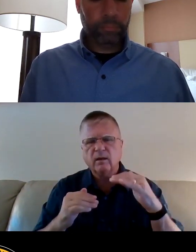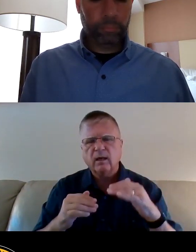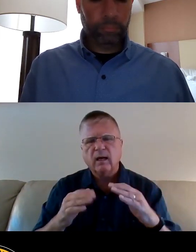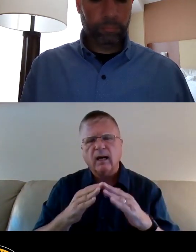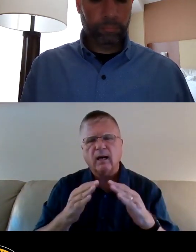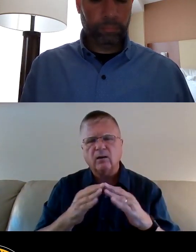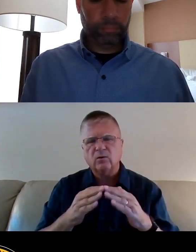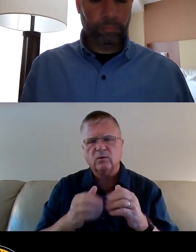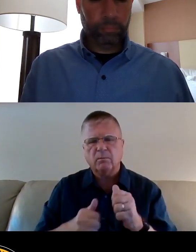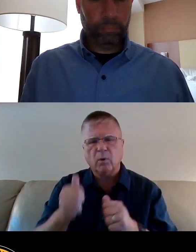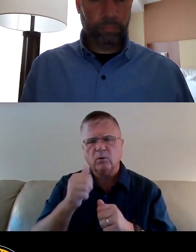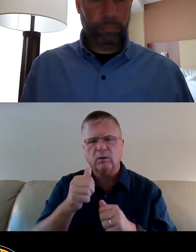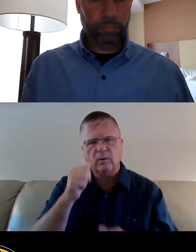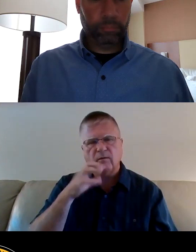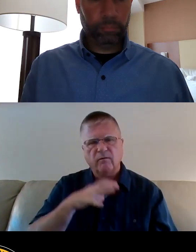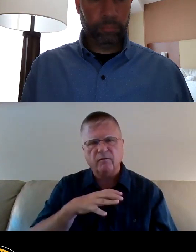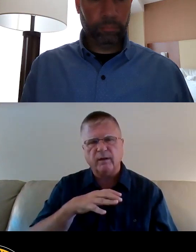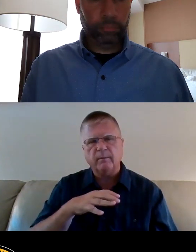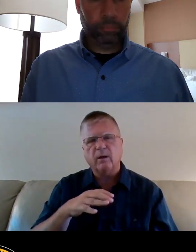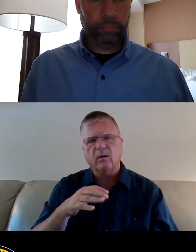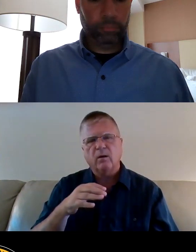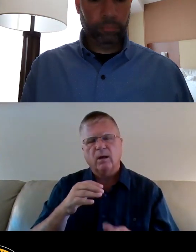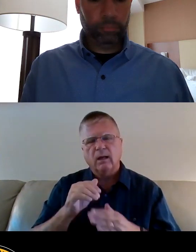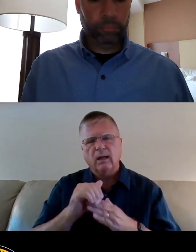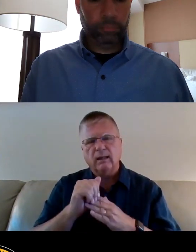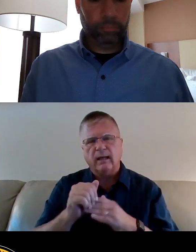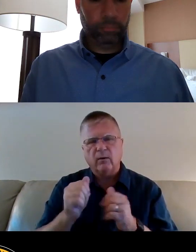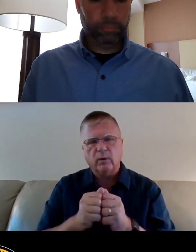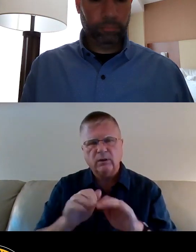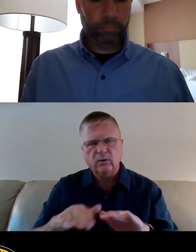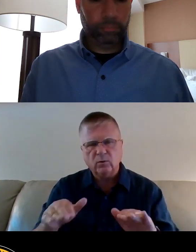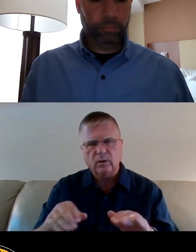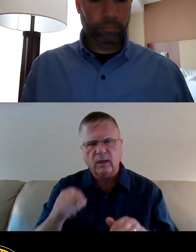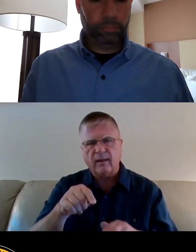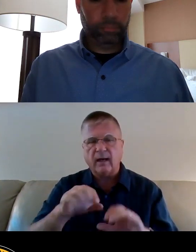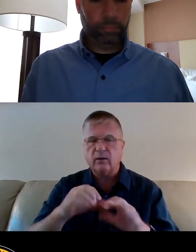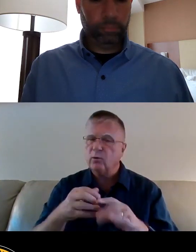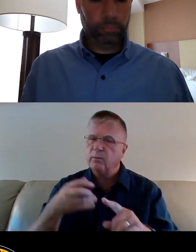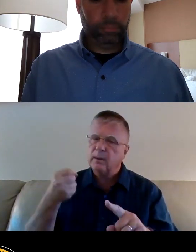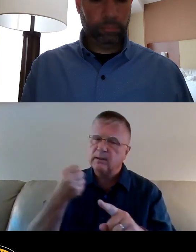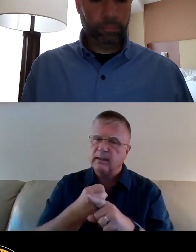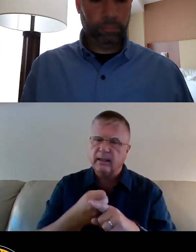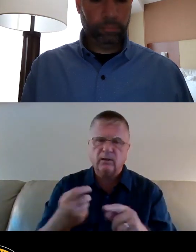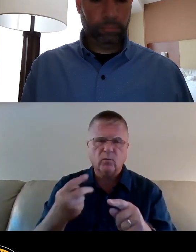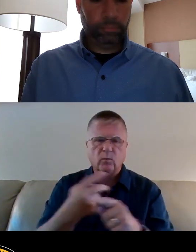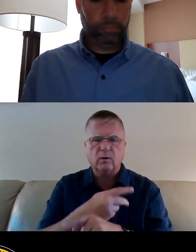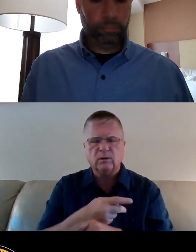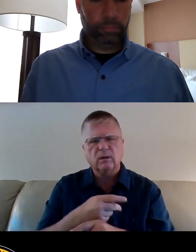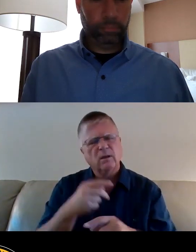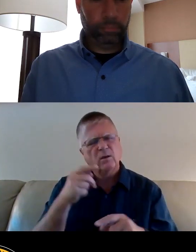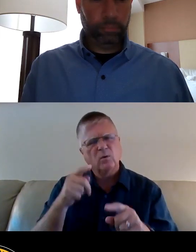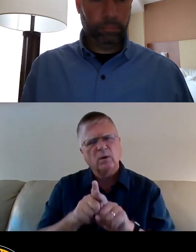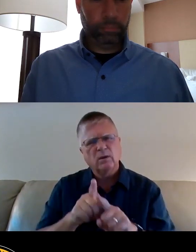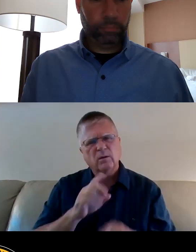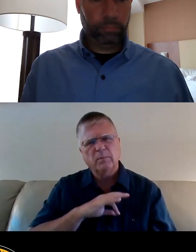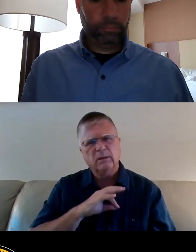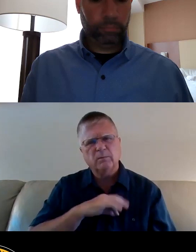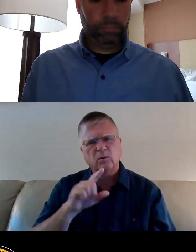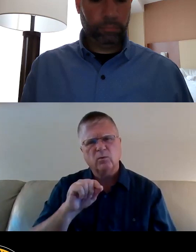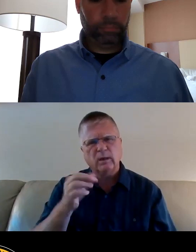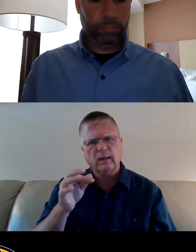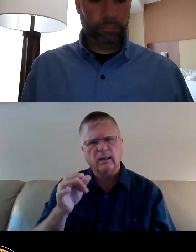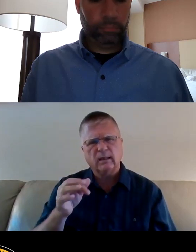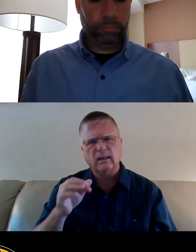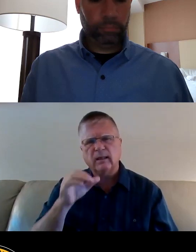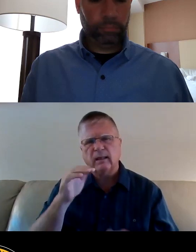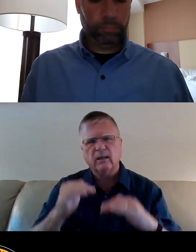-led households with children, are the group most impacted by this. According to Pittsburgh's 2019 Inequality Across Gender and